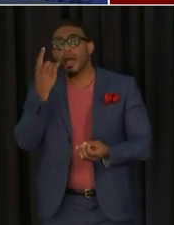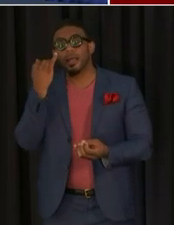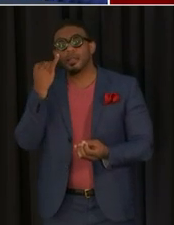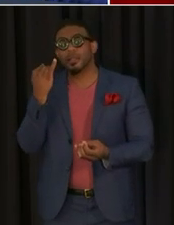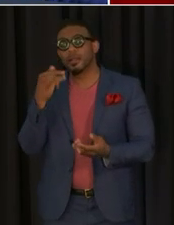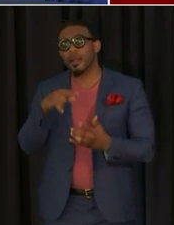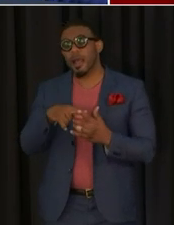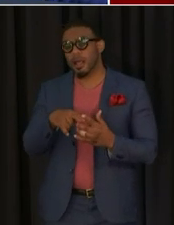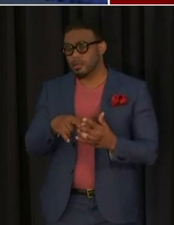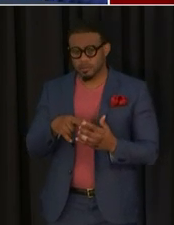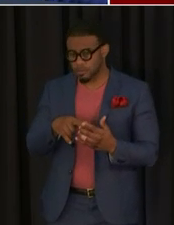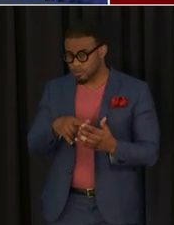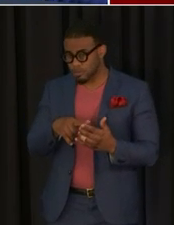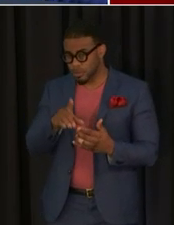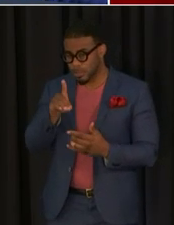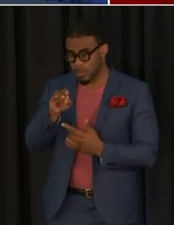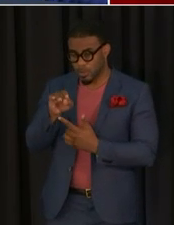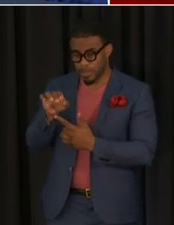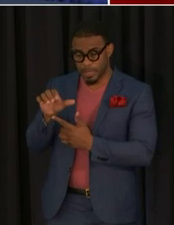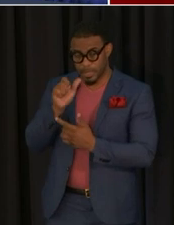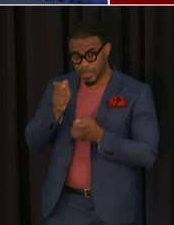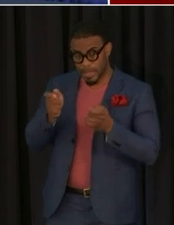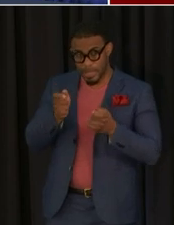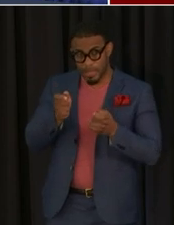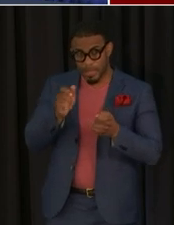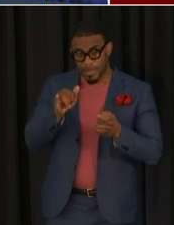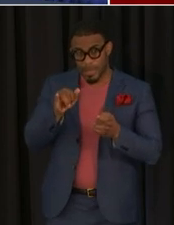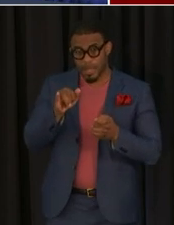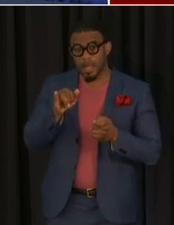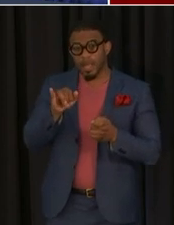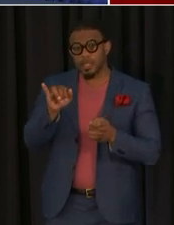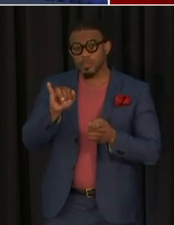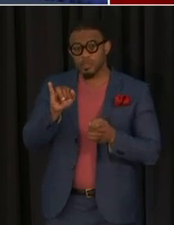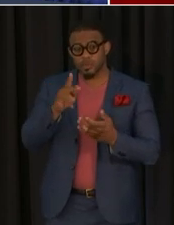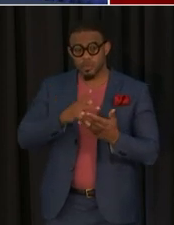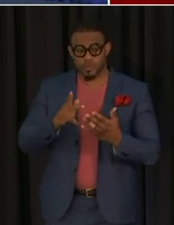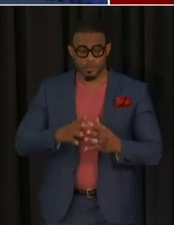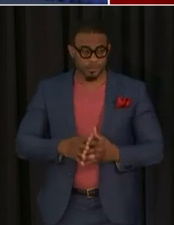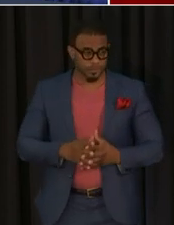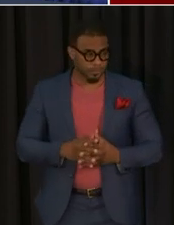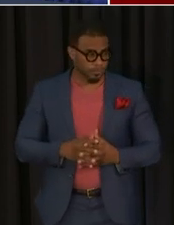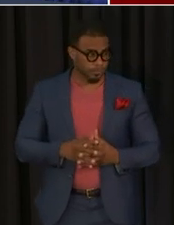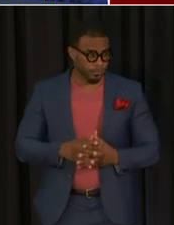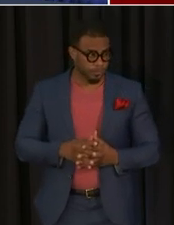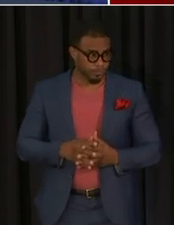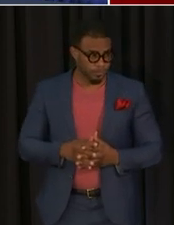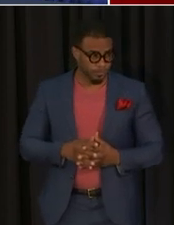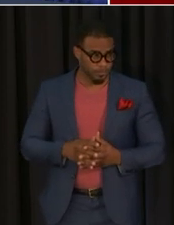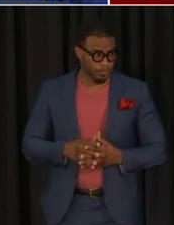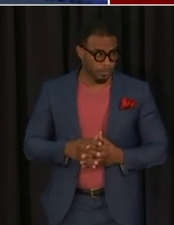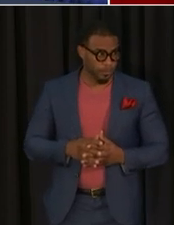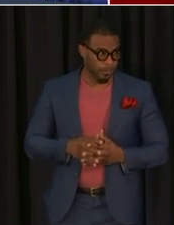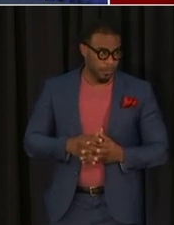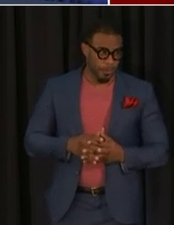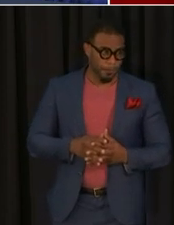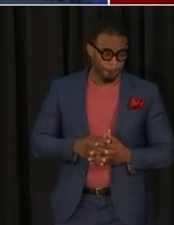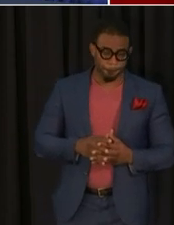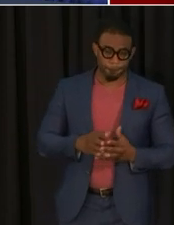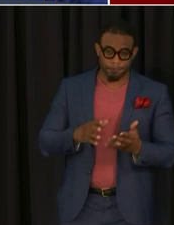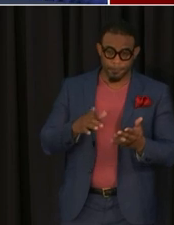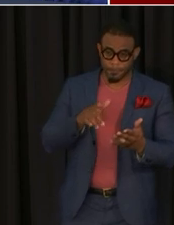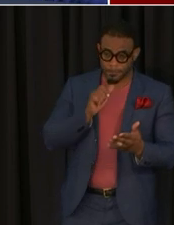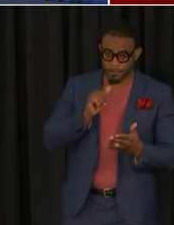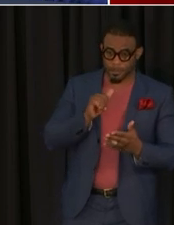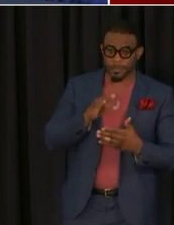impressions of how does is handling the uninsurance program um the oig does